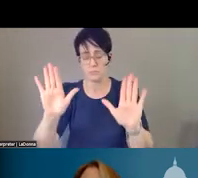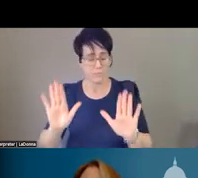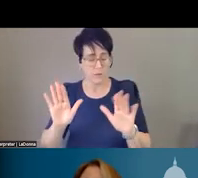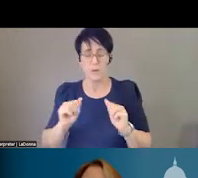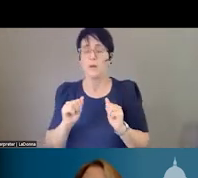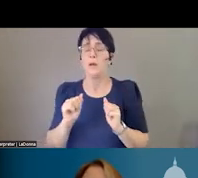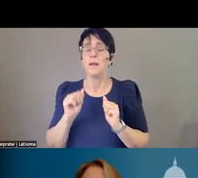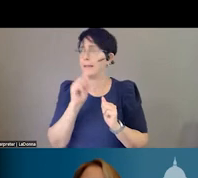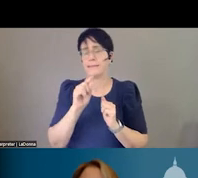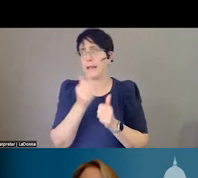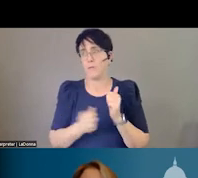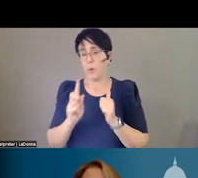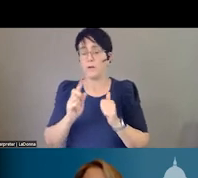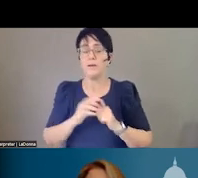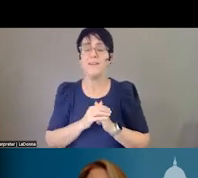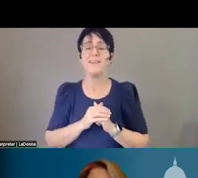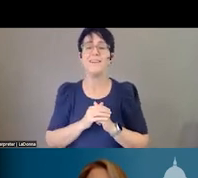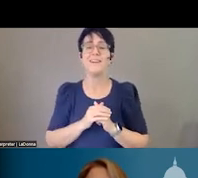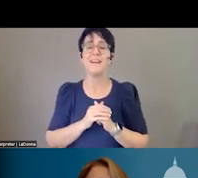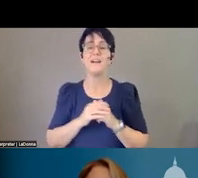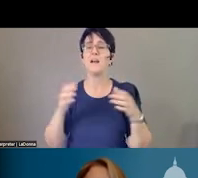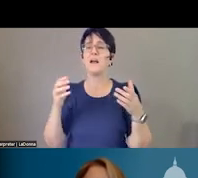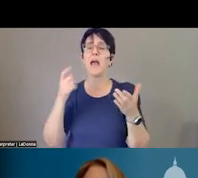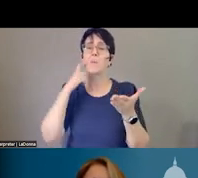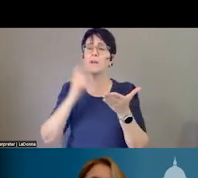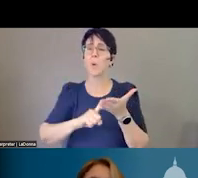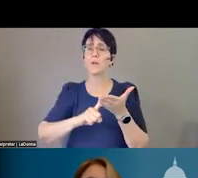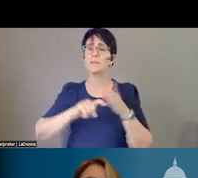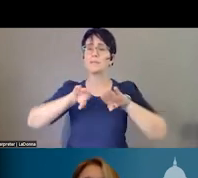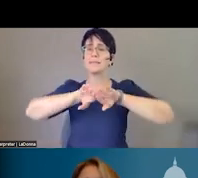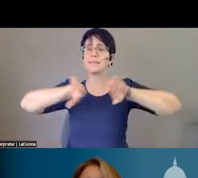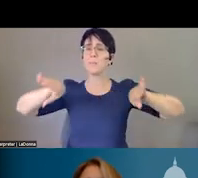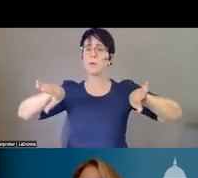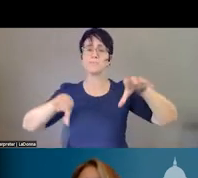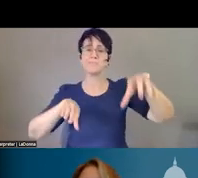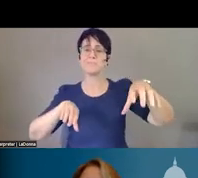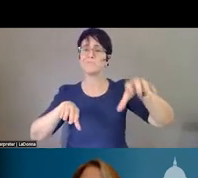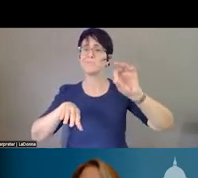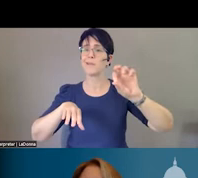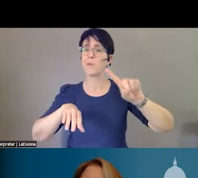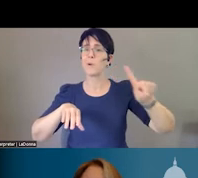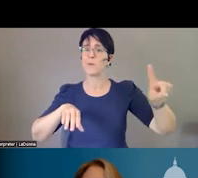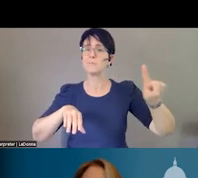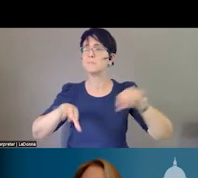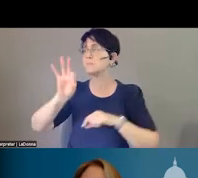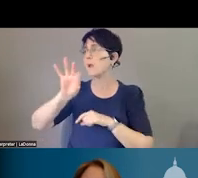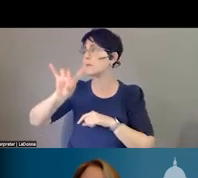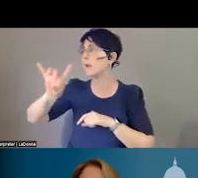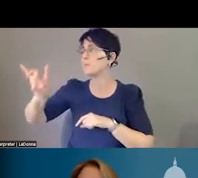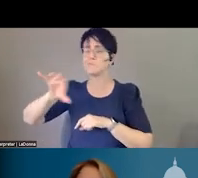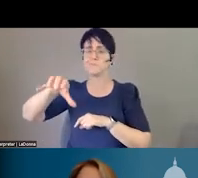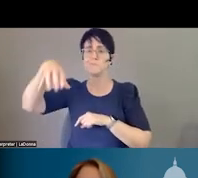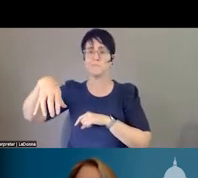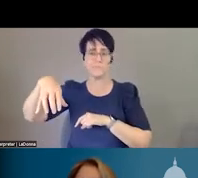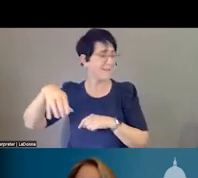And I think it was like, you know, people are on the separate side of the room. And I think it was like maybe a couple hours in where